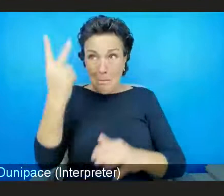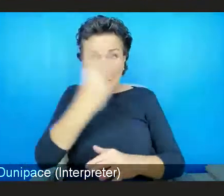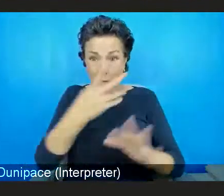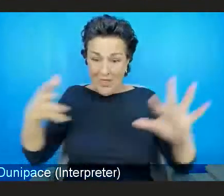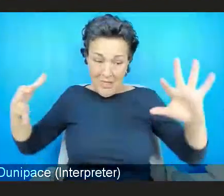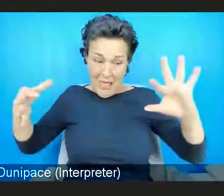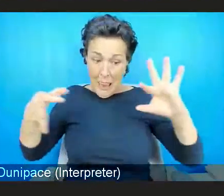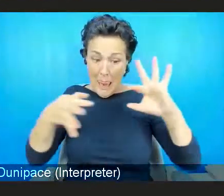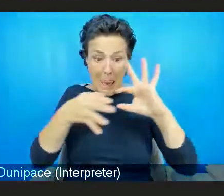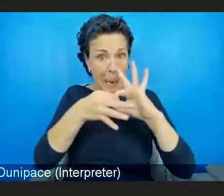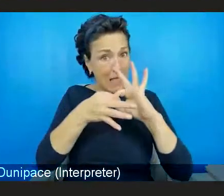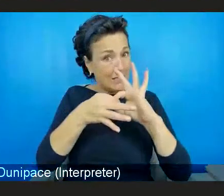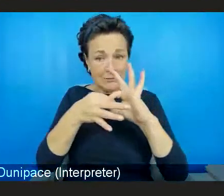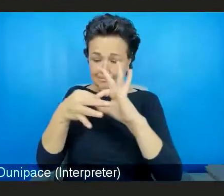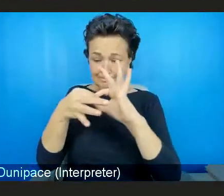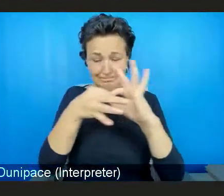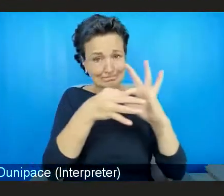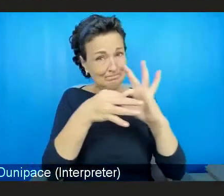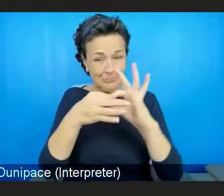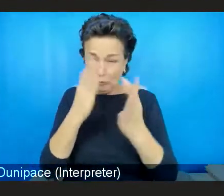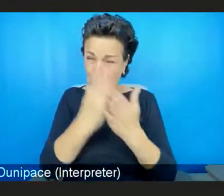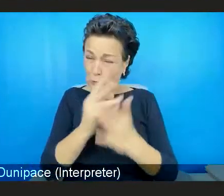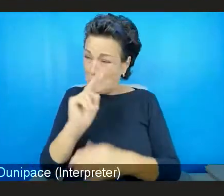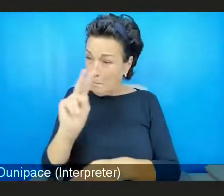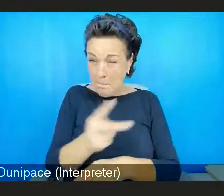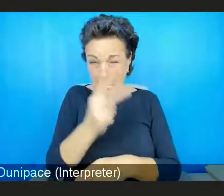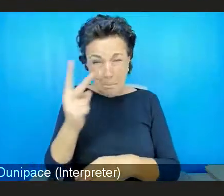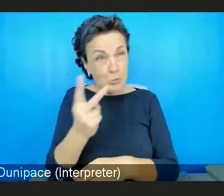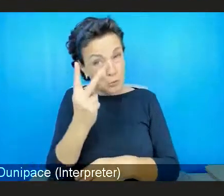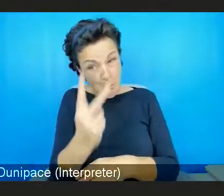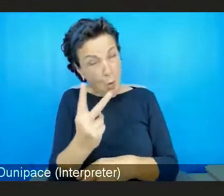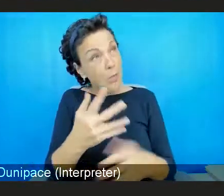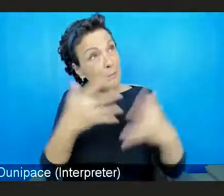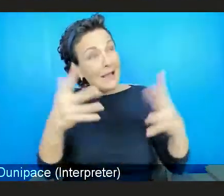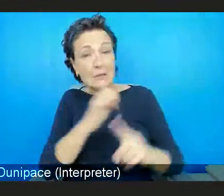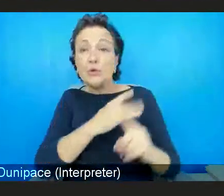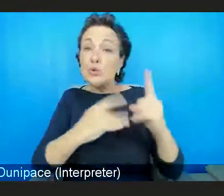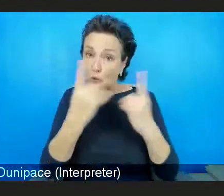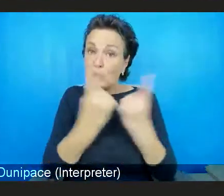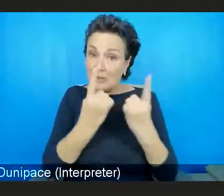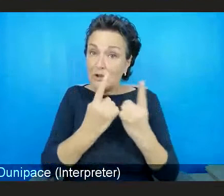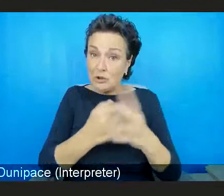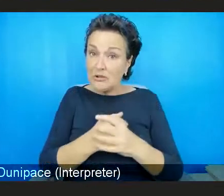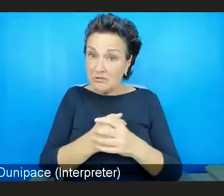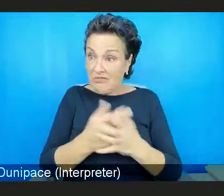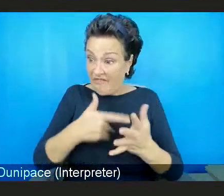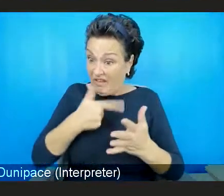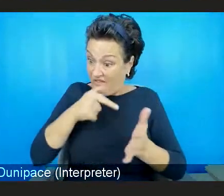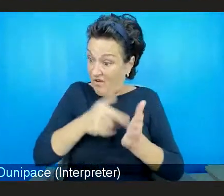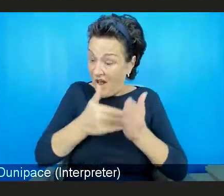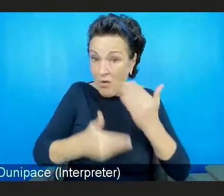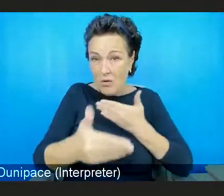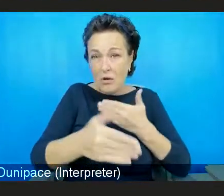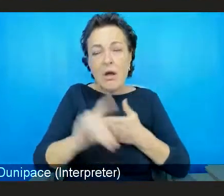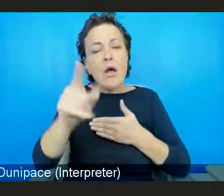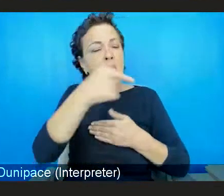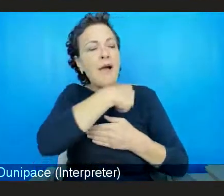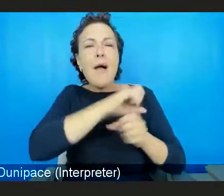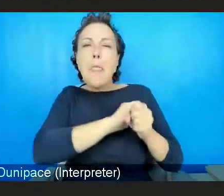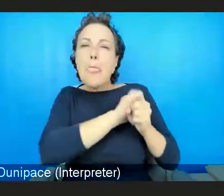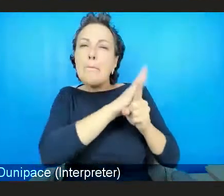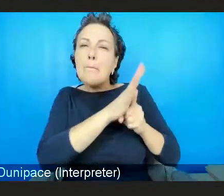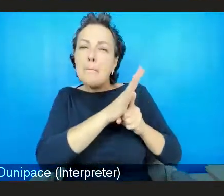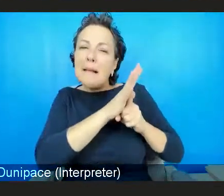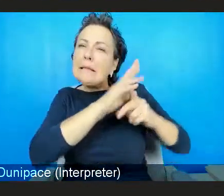the two big social issues of our day. In the our ongoing pandemic study, we found that